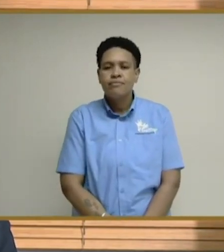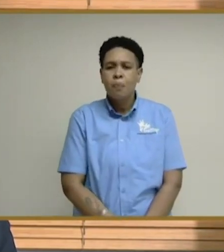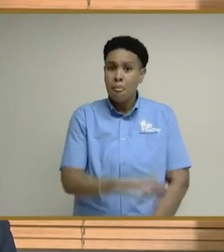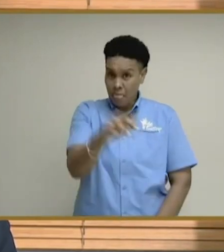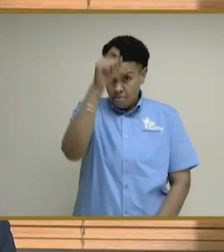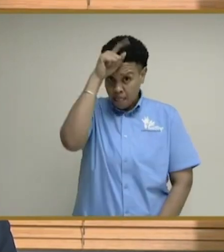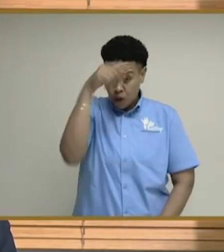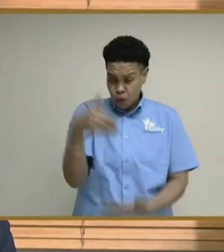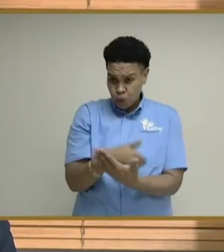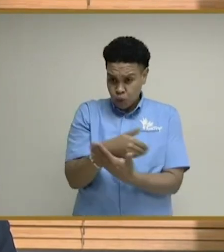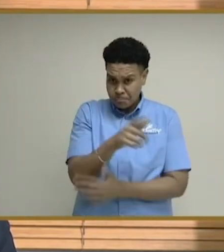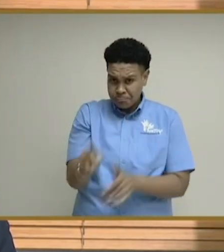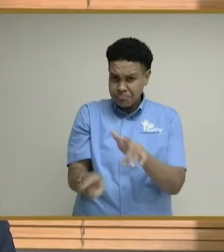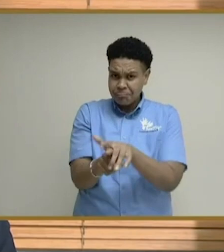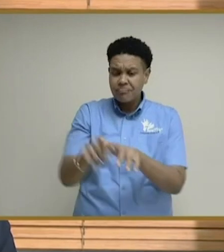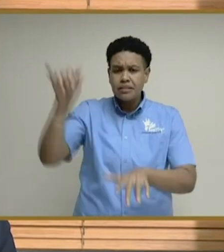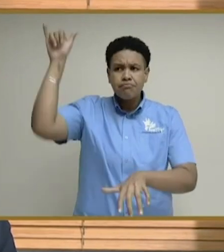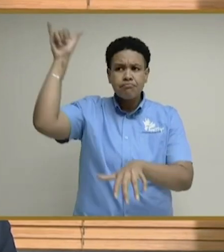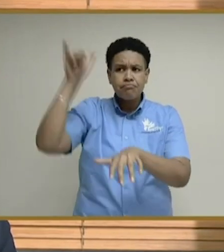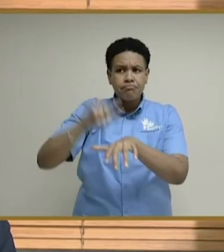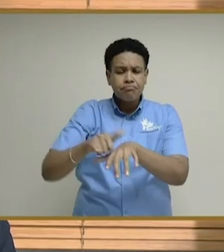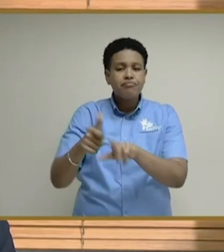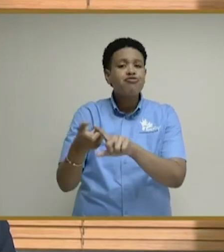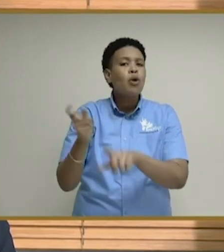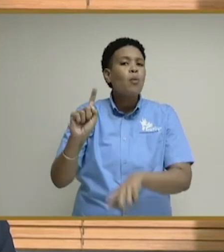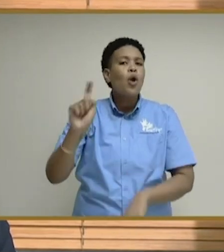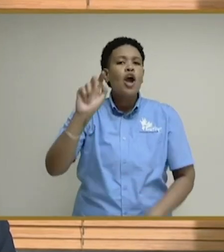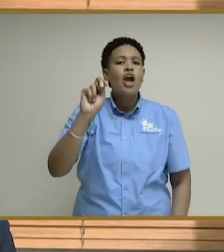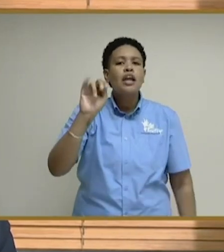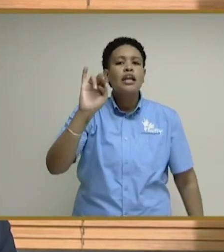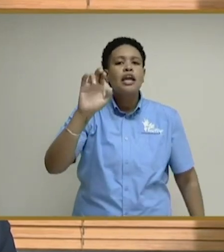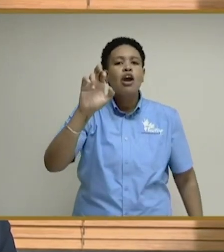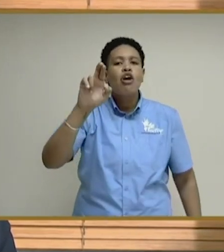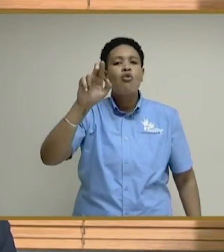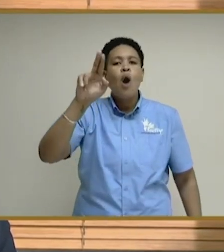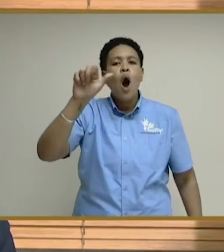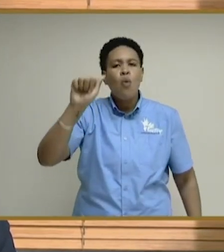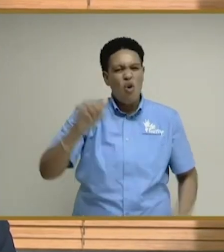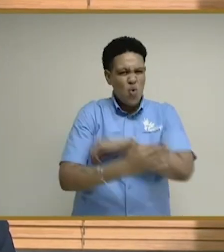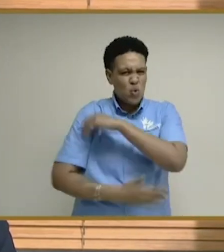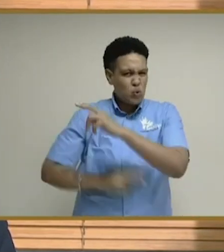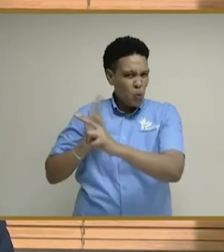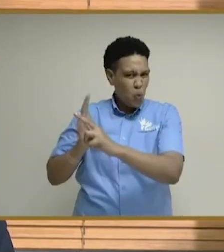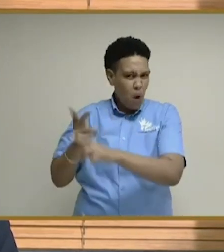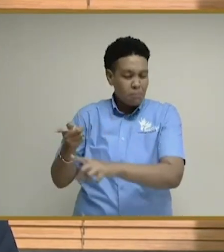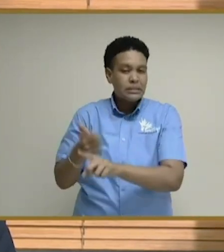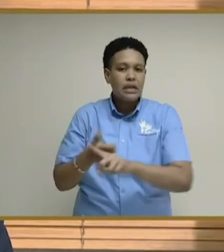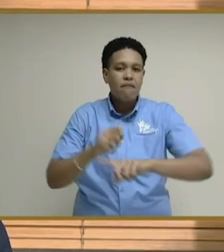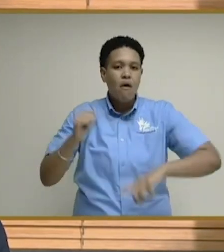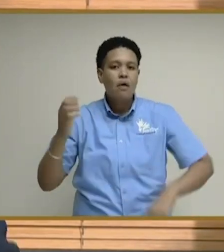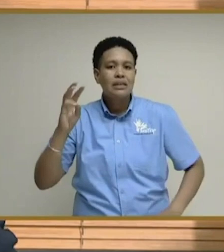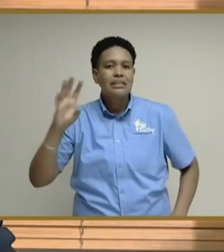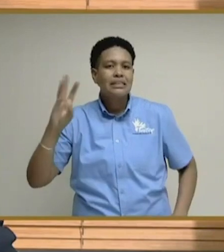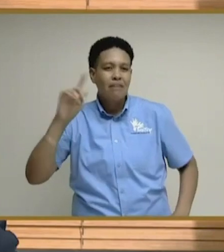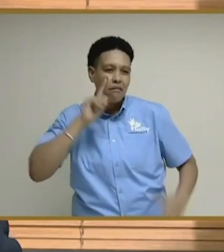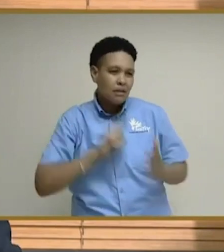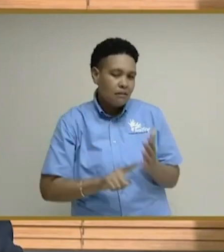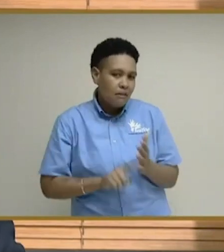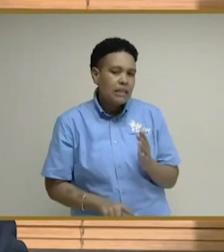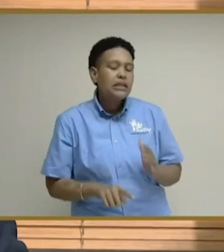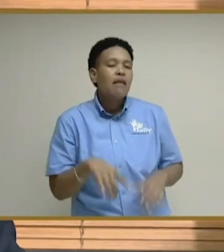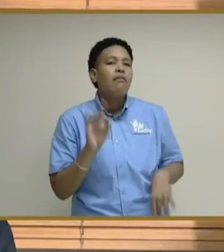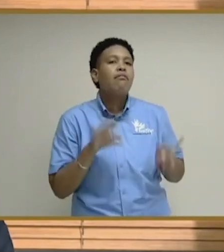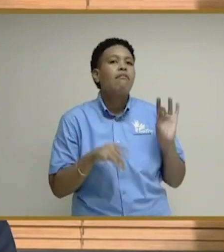One of the new cases is imported from a flight from Nicaragua. The remaining 65 are under investigation. And as you can